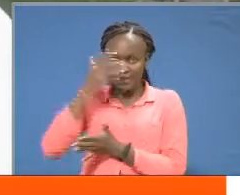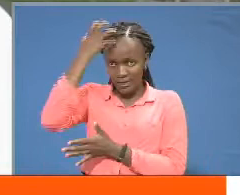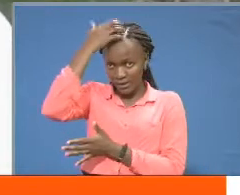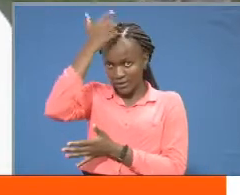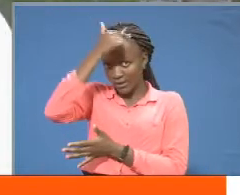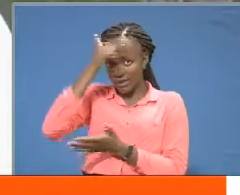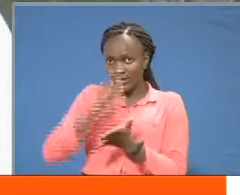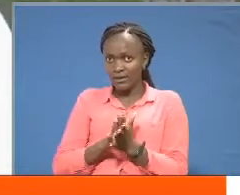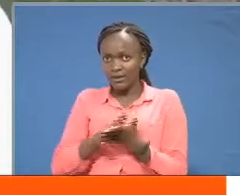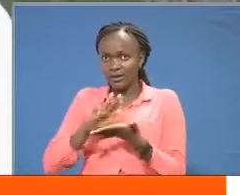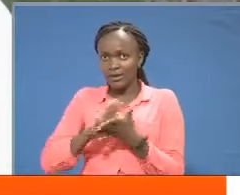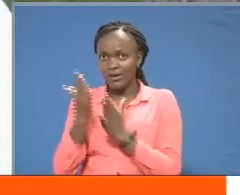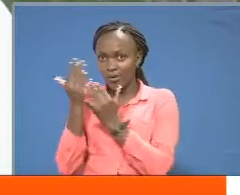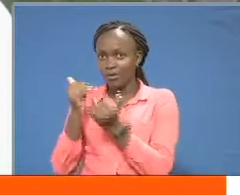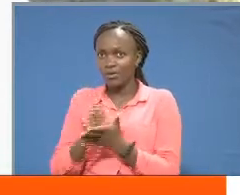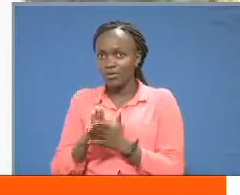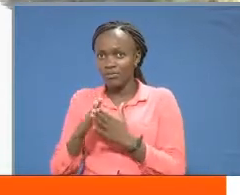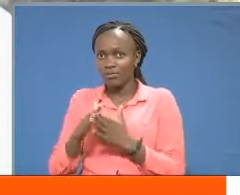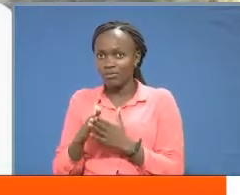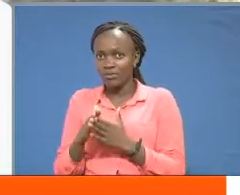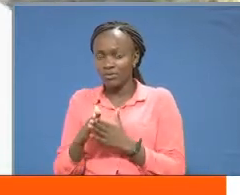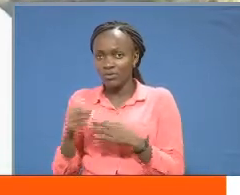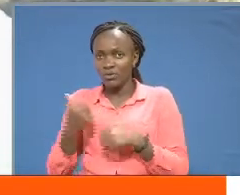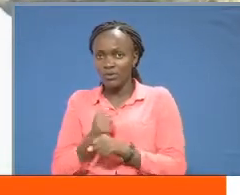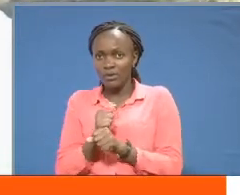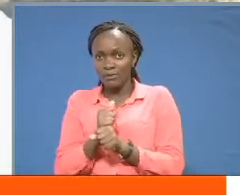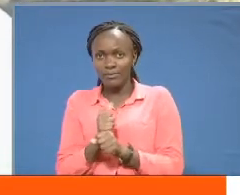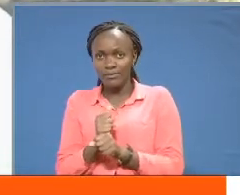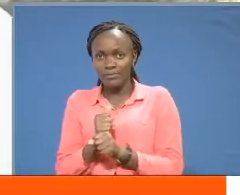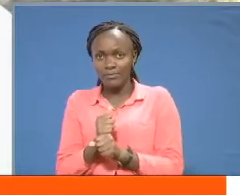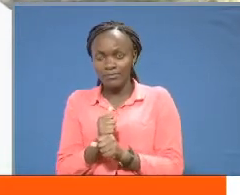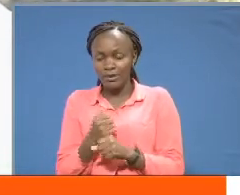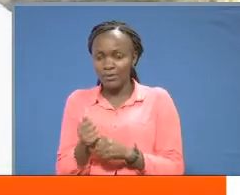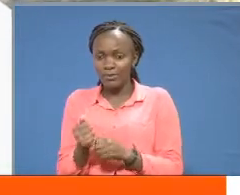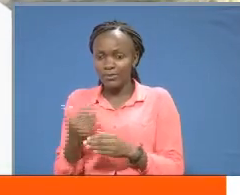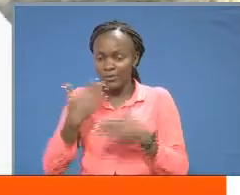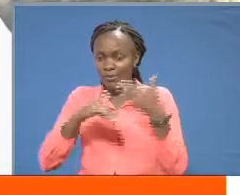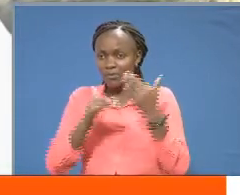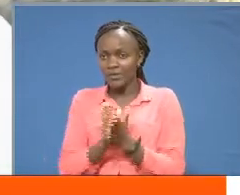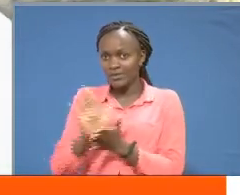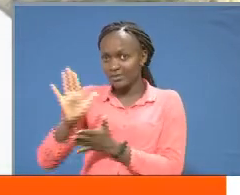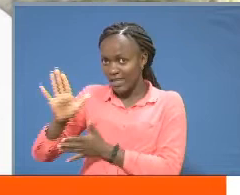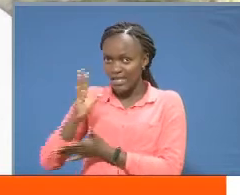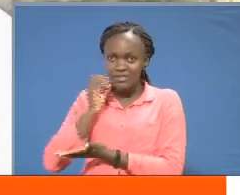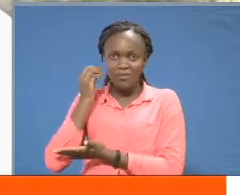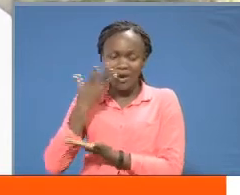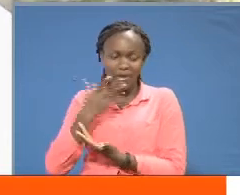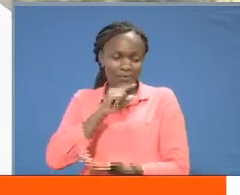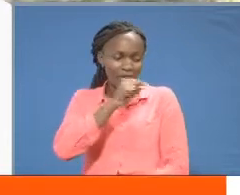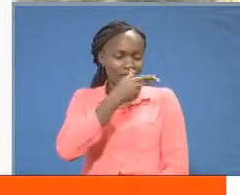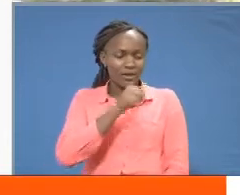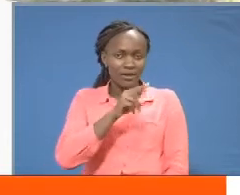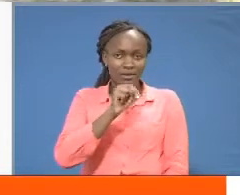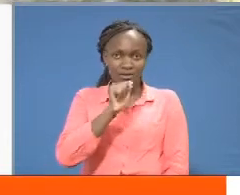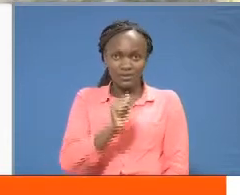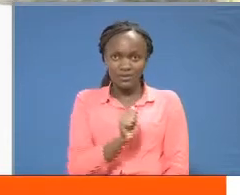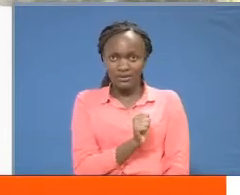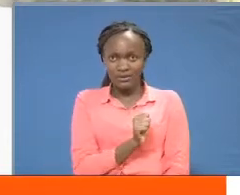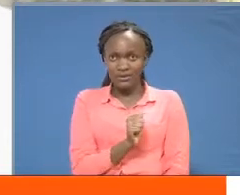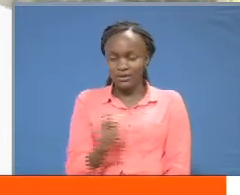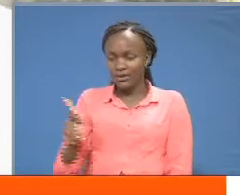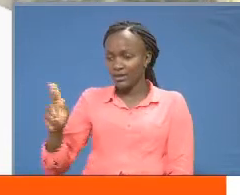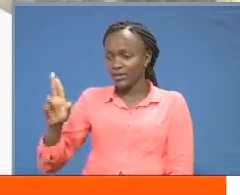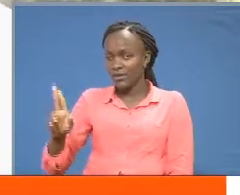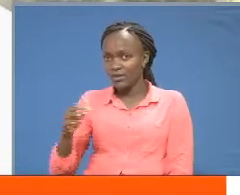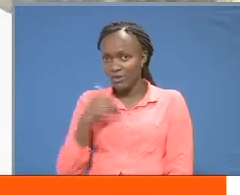university in ghana for ku i've never seen it's very disability friendly of course my